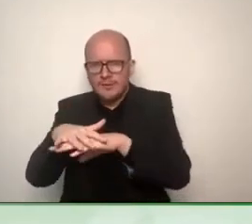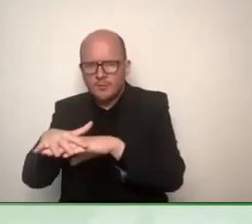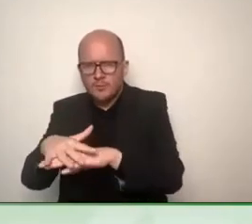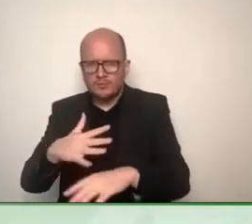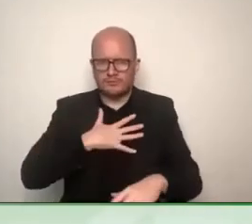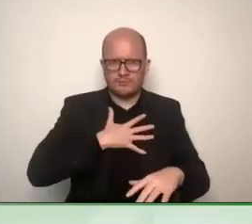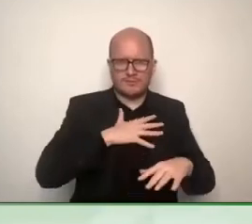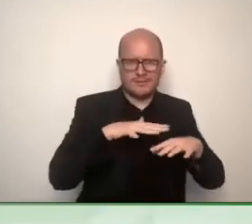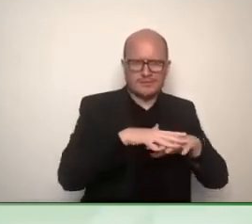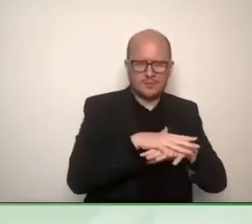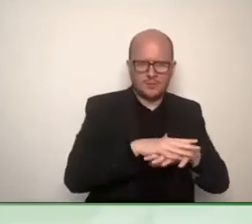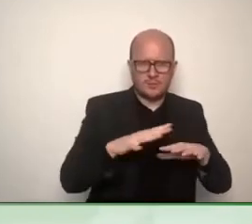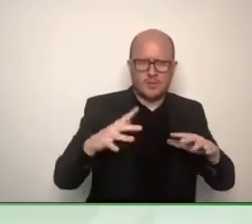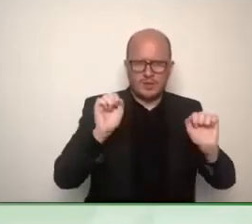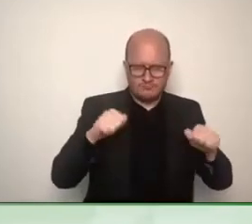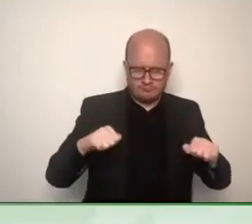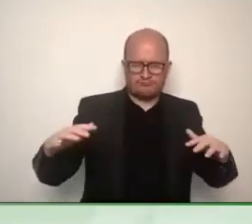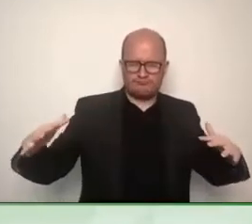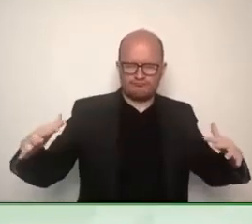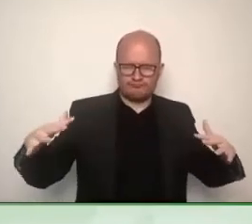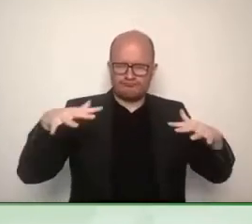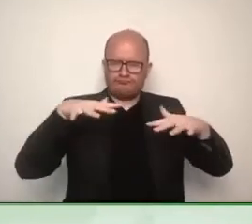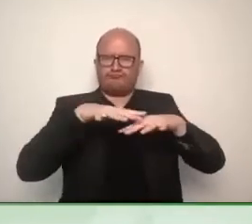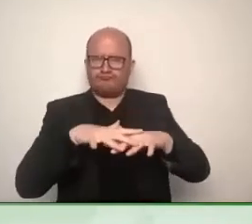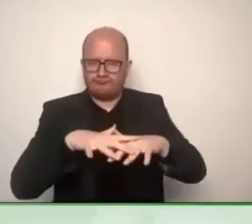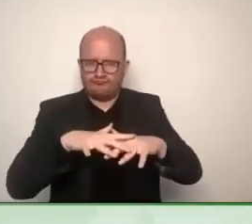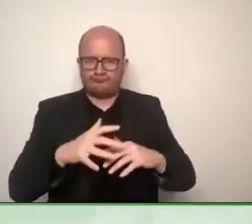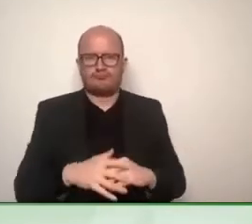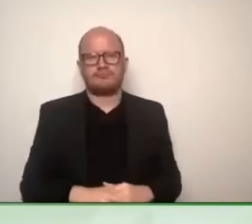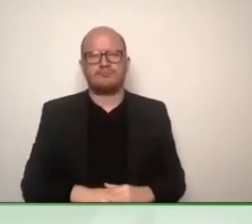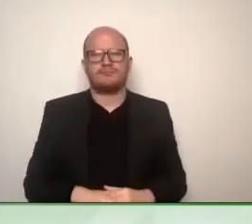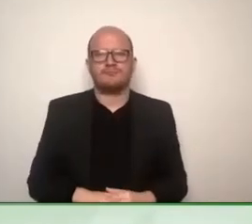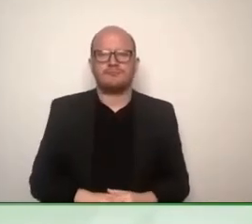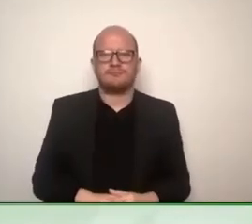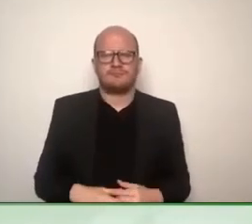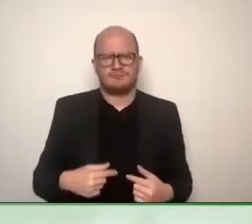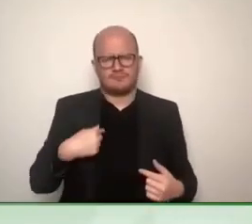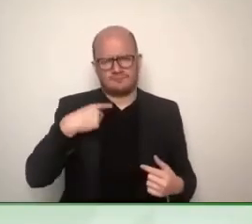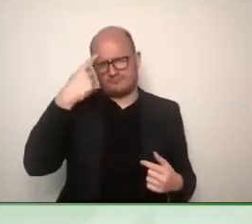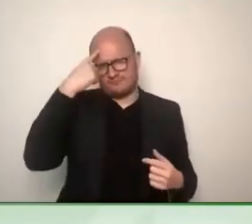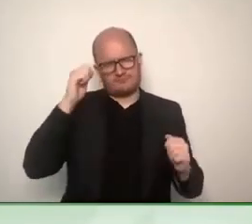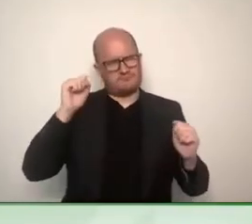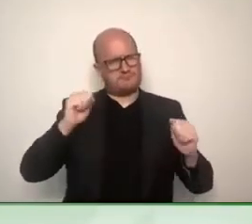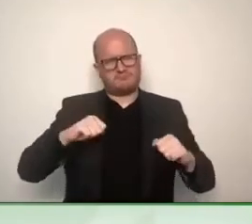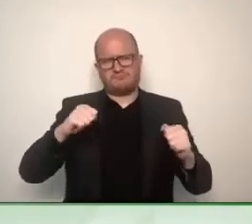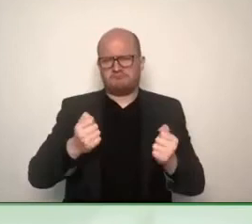exactly looks in a few years, but I think there are many opportunities and we just have to explore.